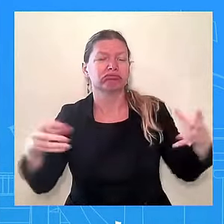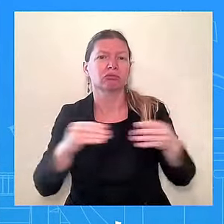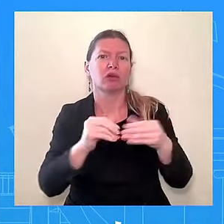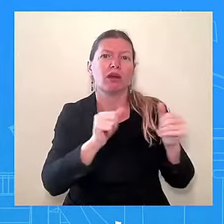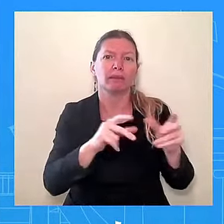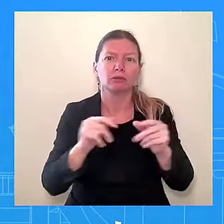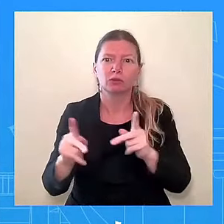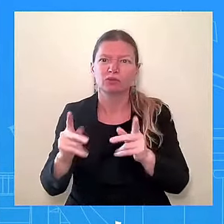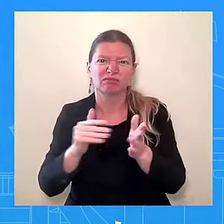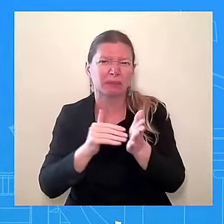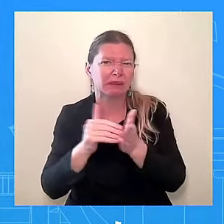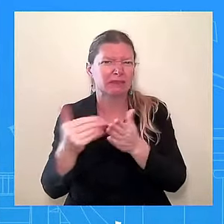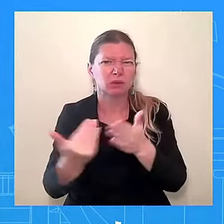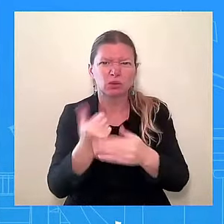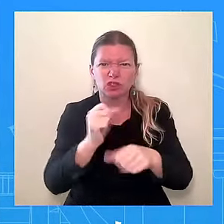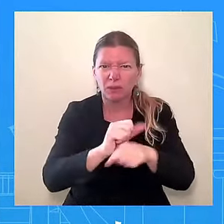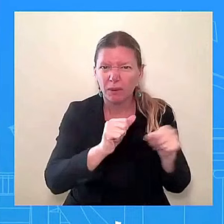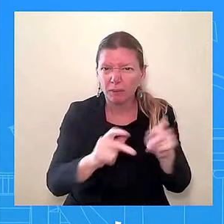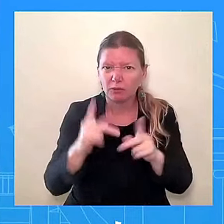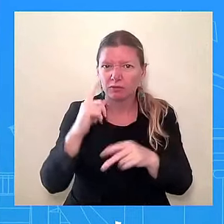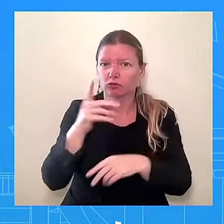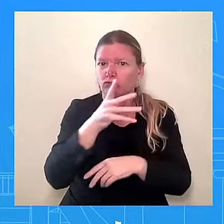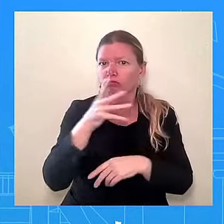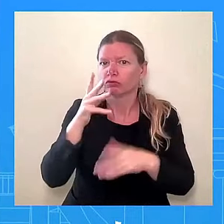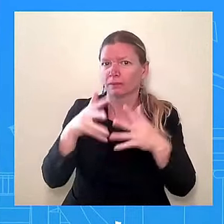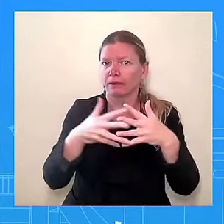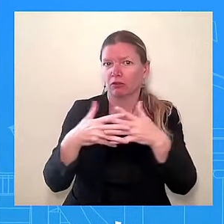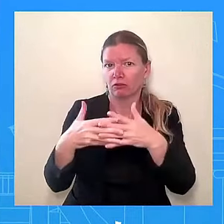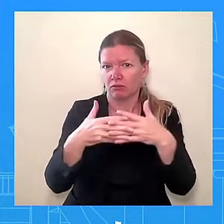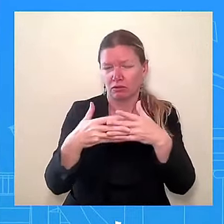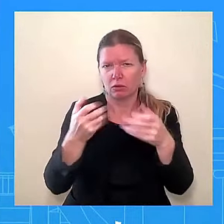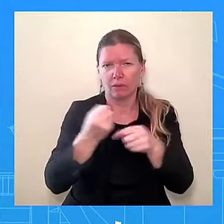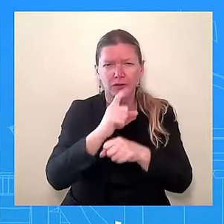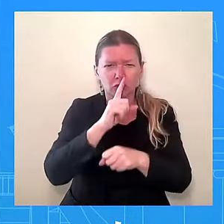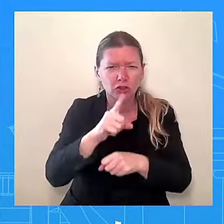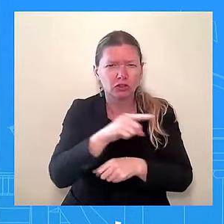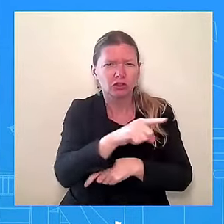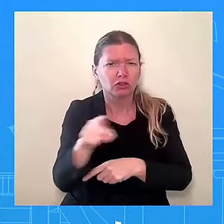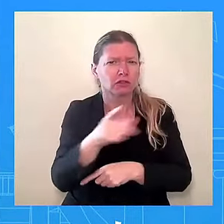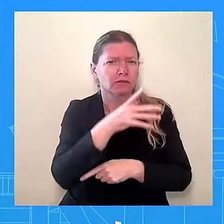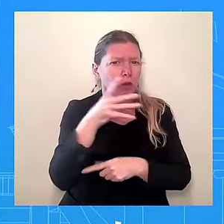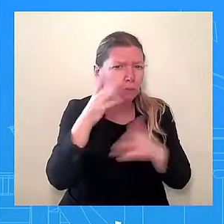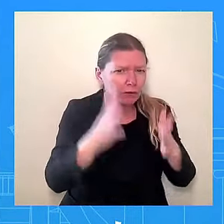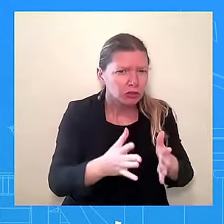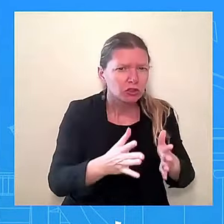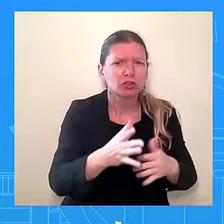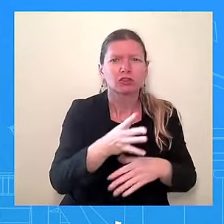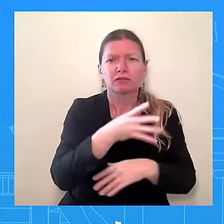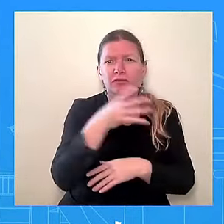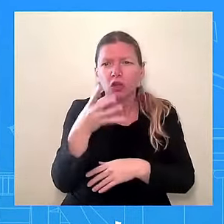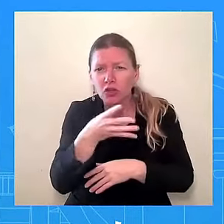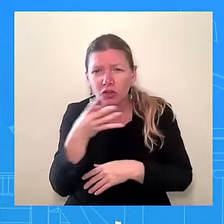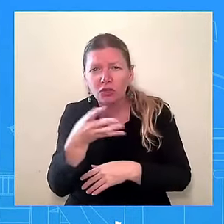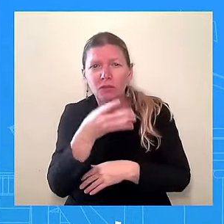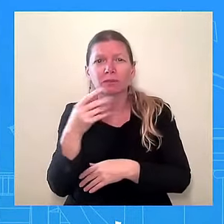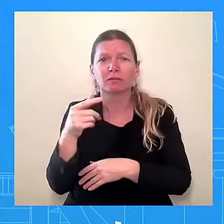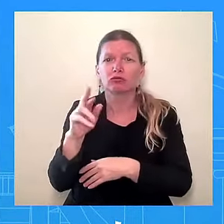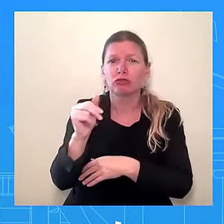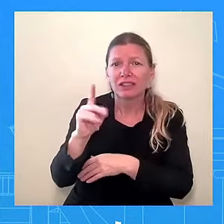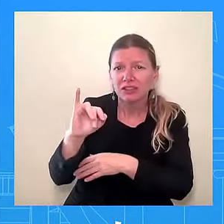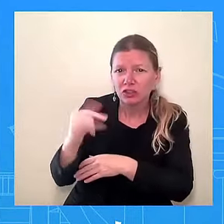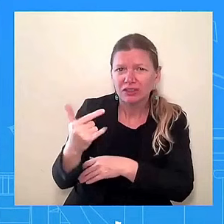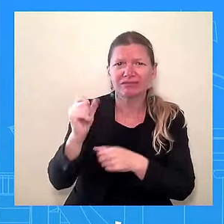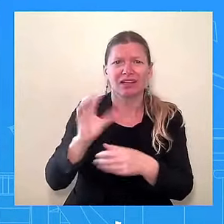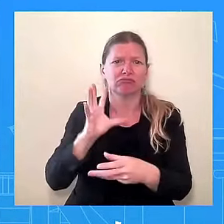are able to fully participate in that process. So we asked for information about commodities and or practices